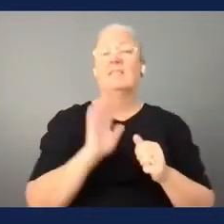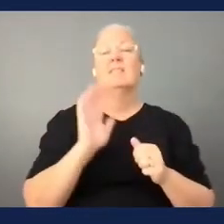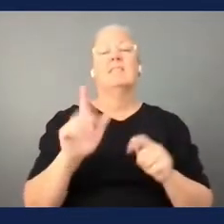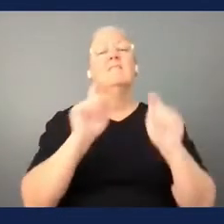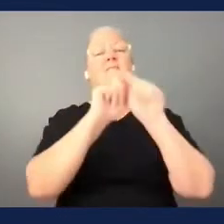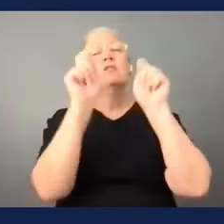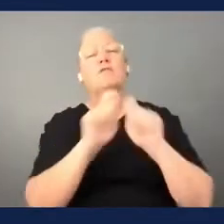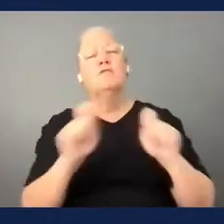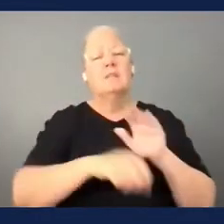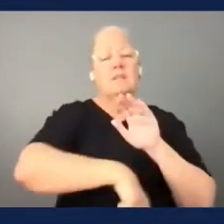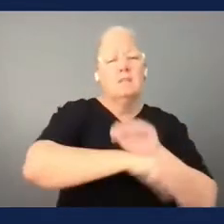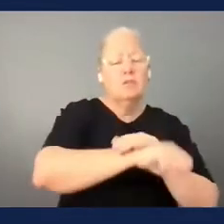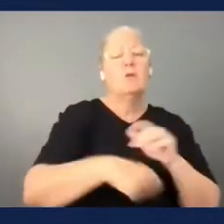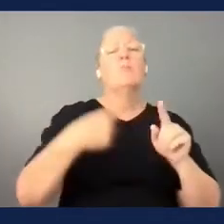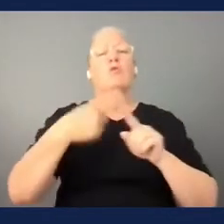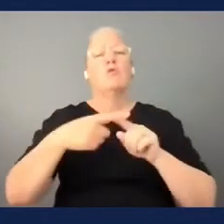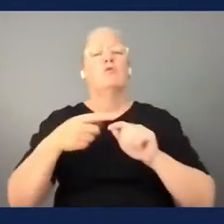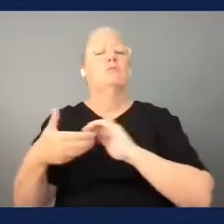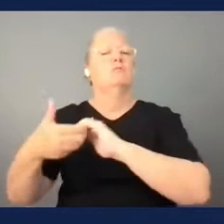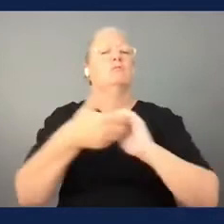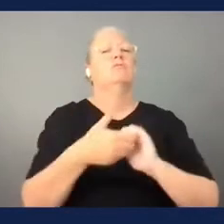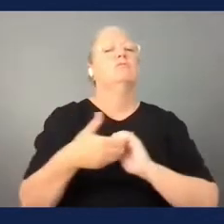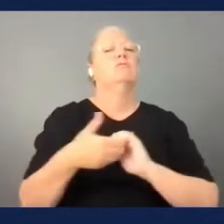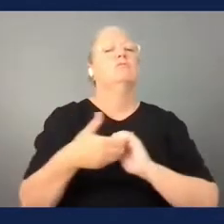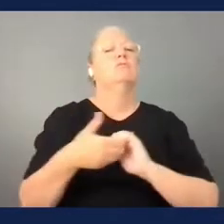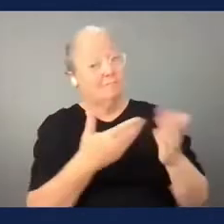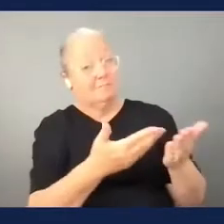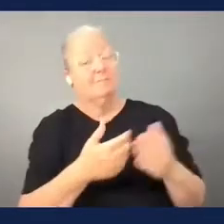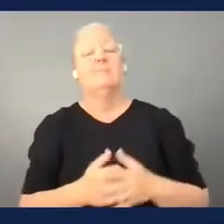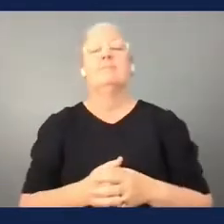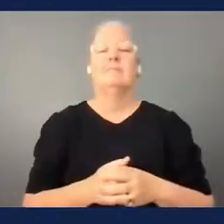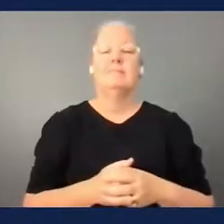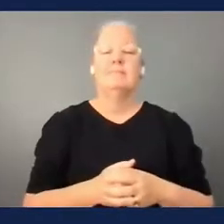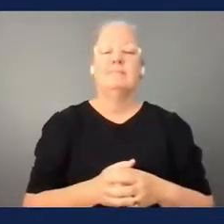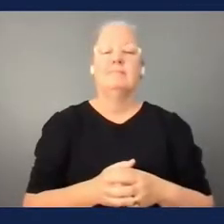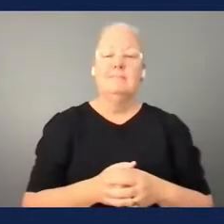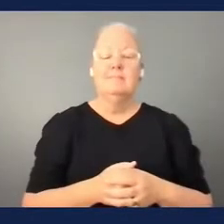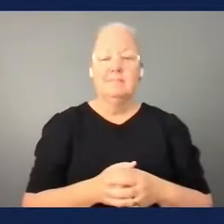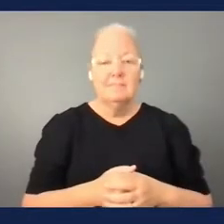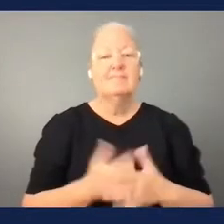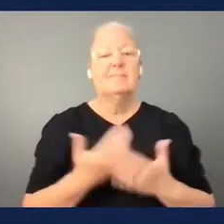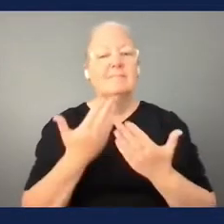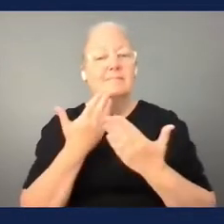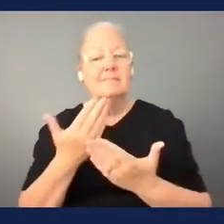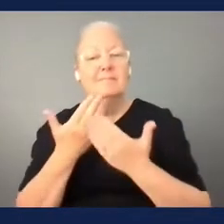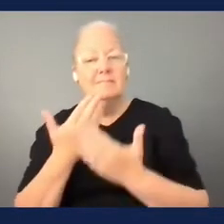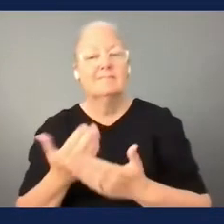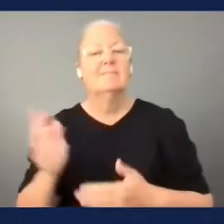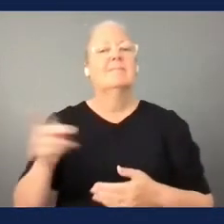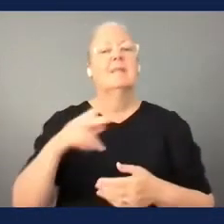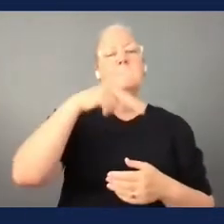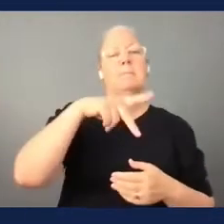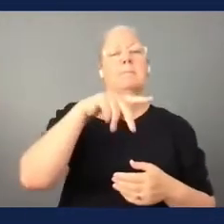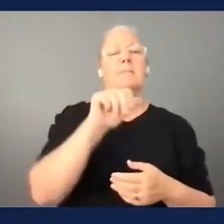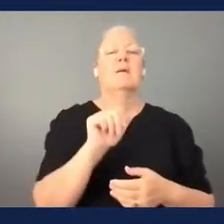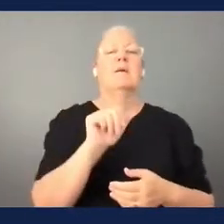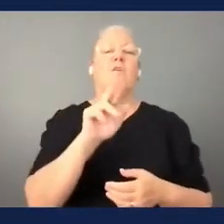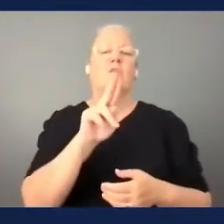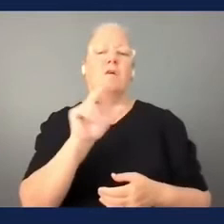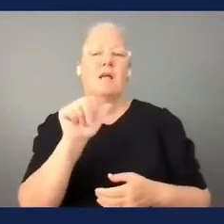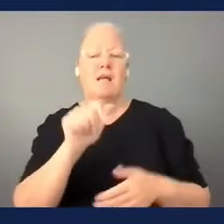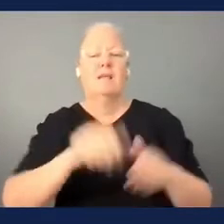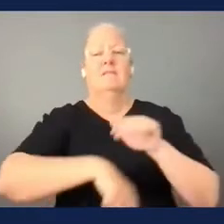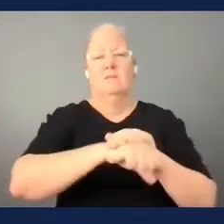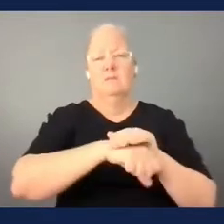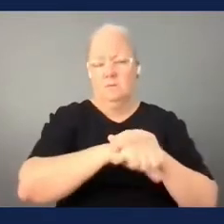freddy thank you for the introduction craig um wonderful presentation and that's campaign that